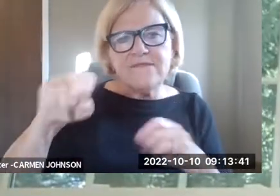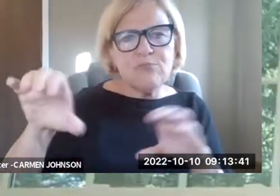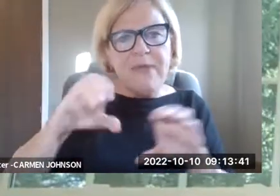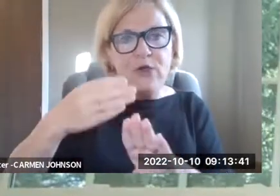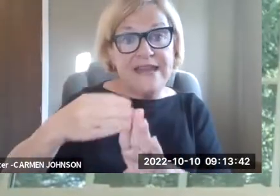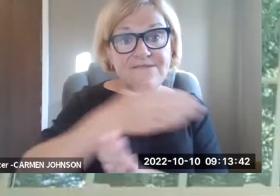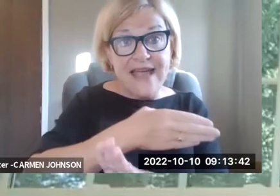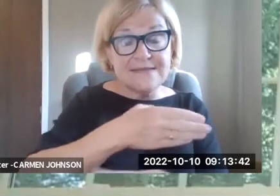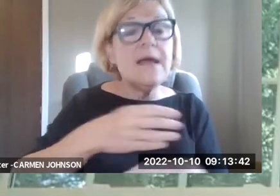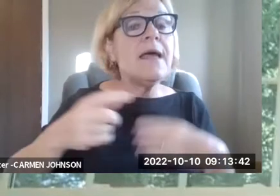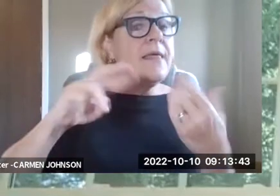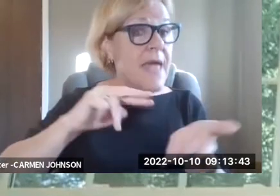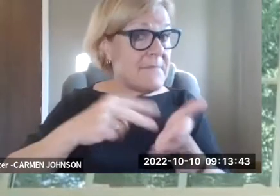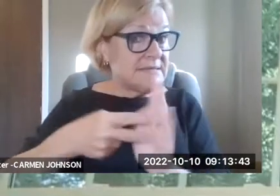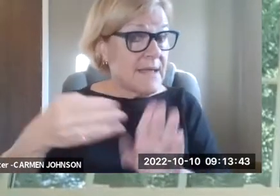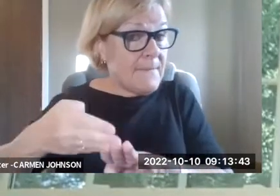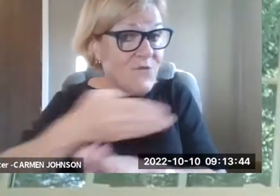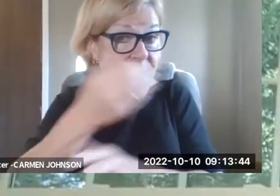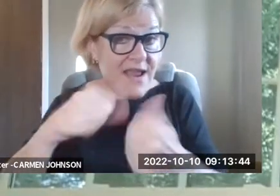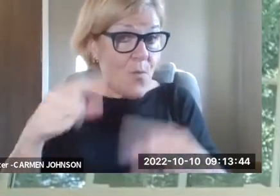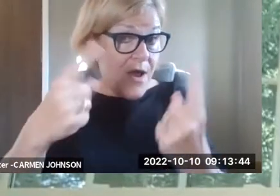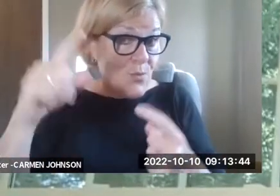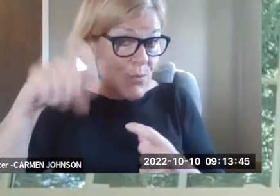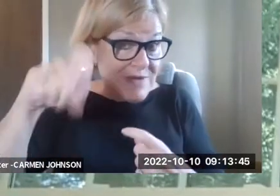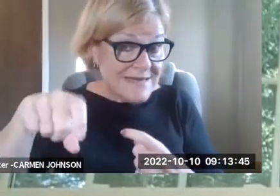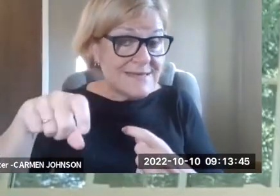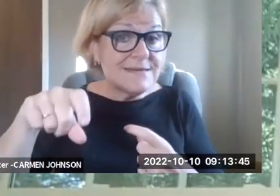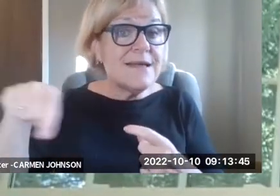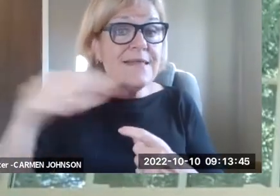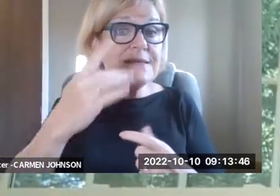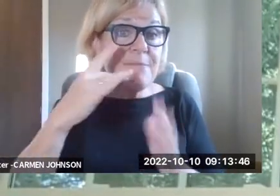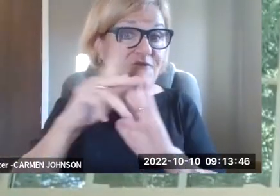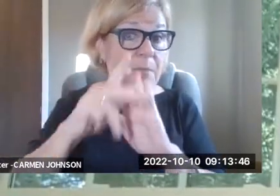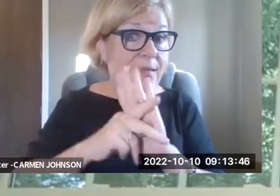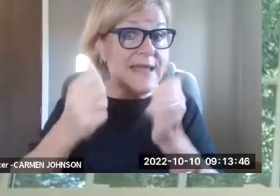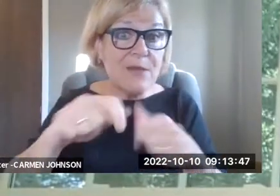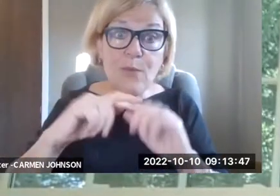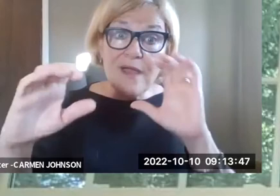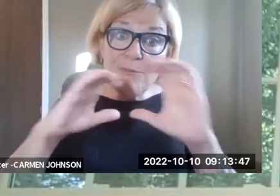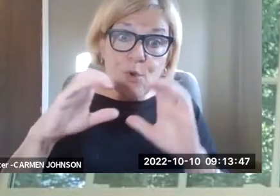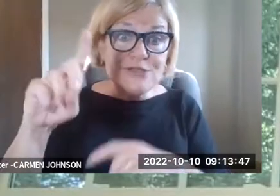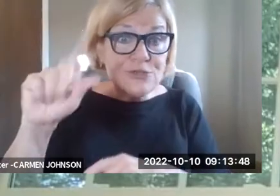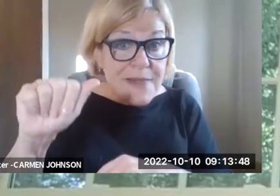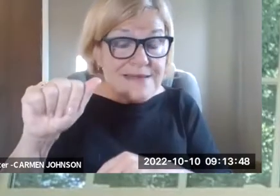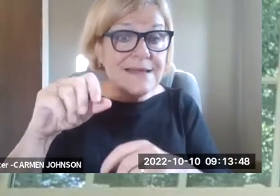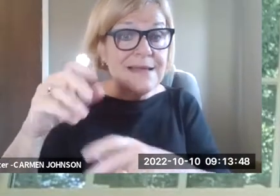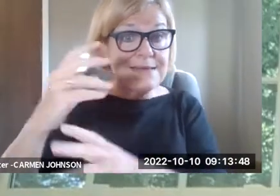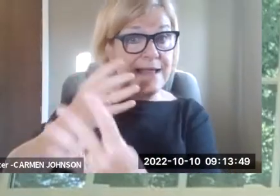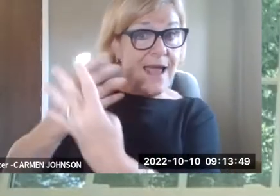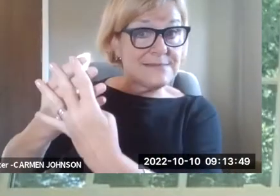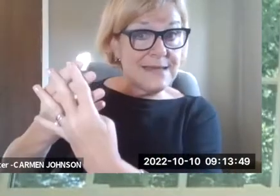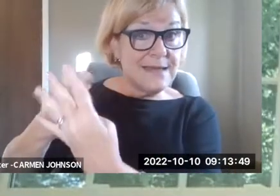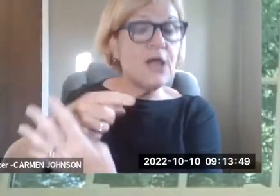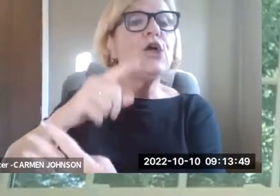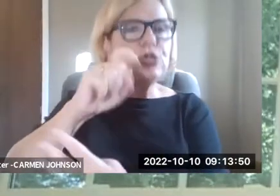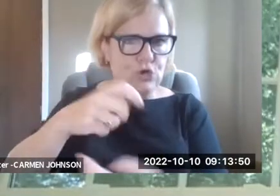in this area. So the first is the importance of being proactive and preparing in advance. So this means even before anyone